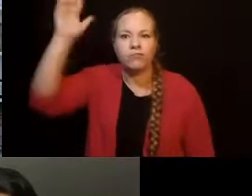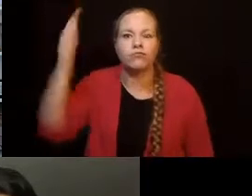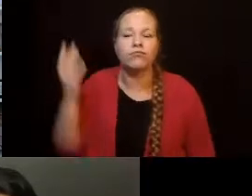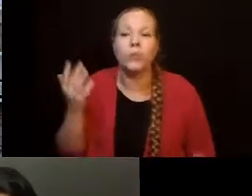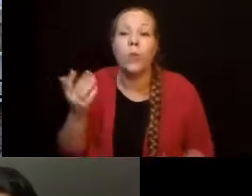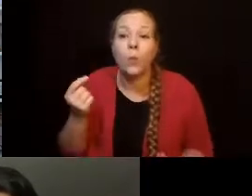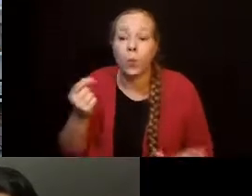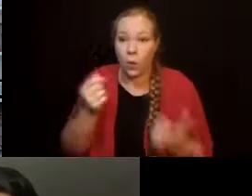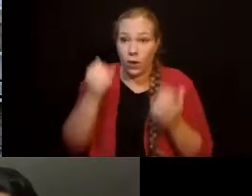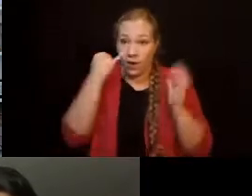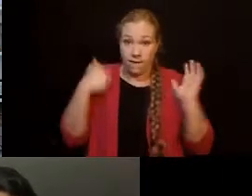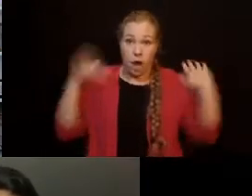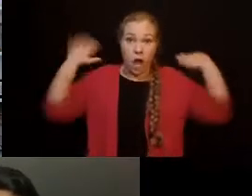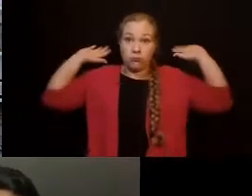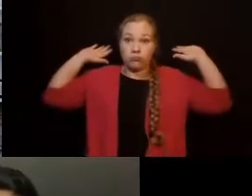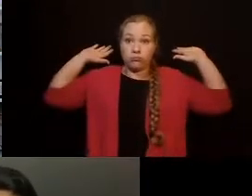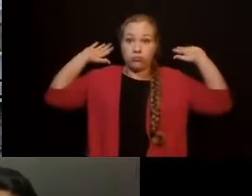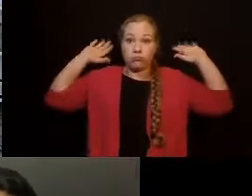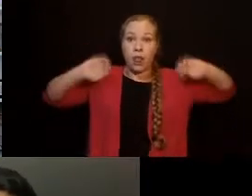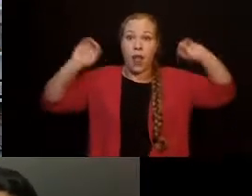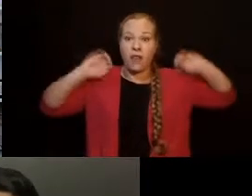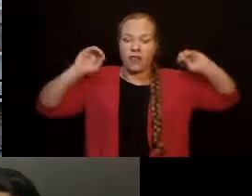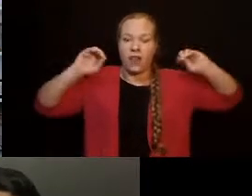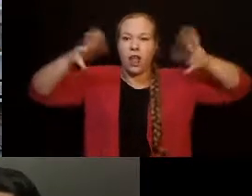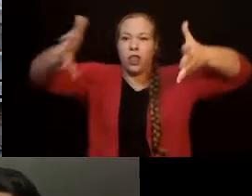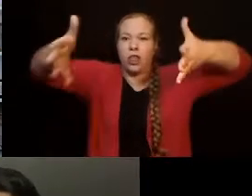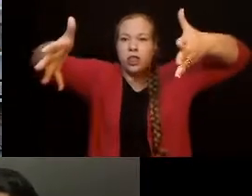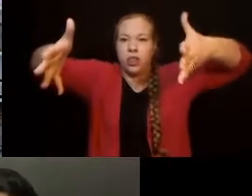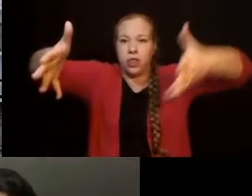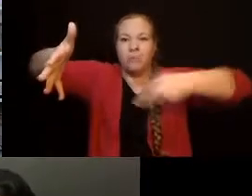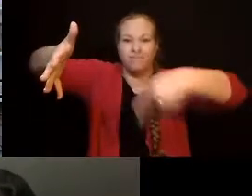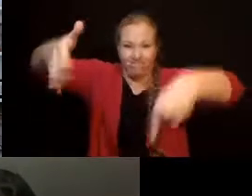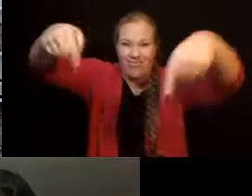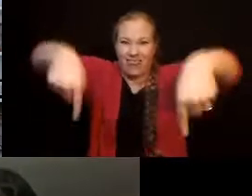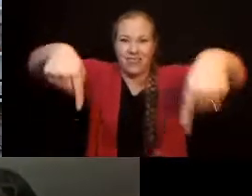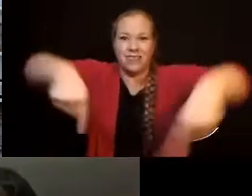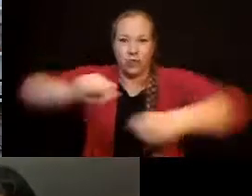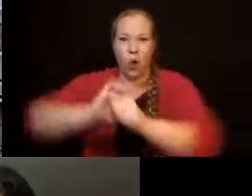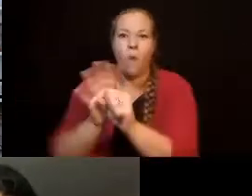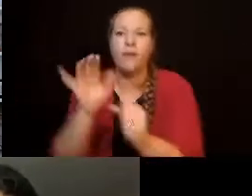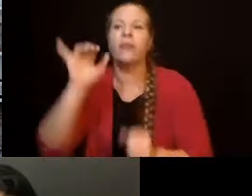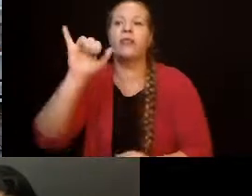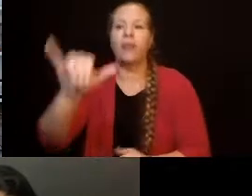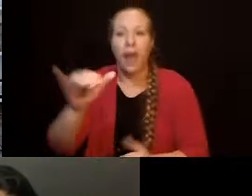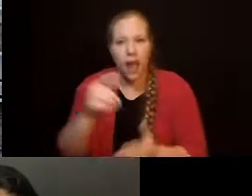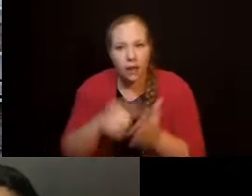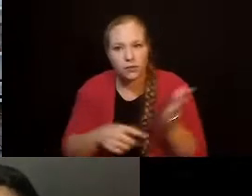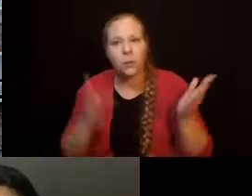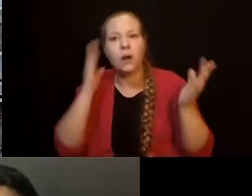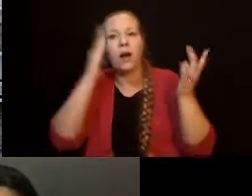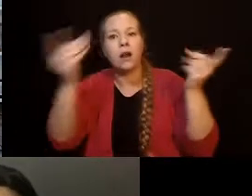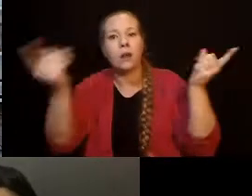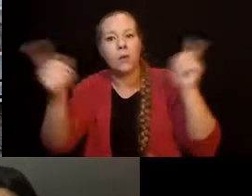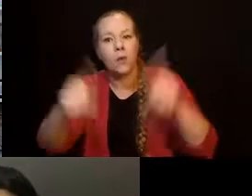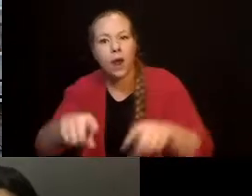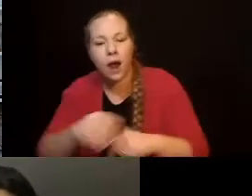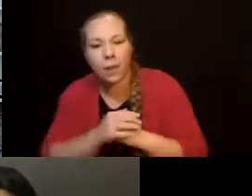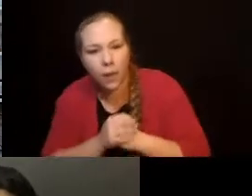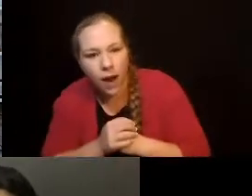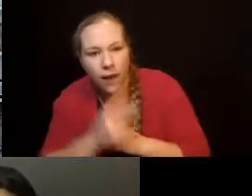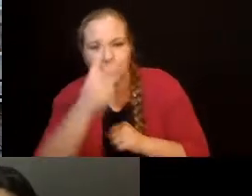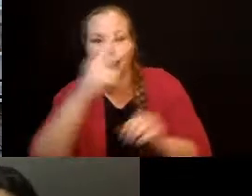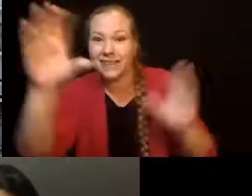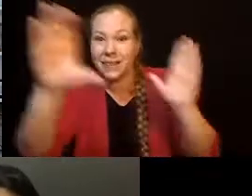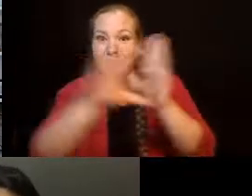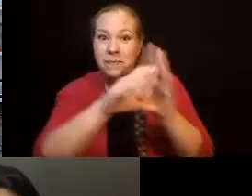it's not going to just magically happen, right? So, this guy right here, this big guy, that's my son,